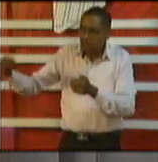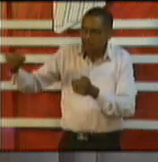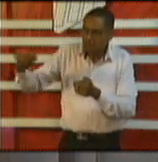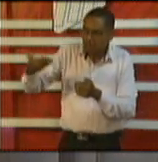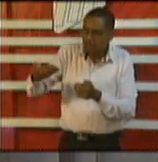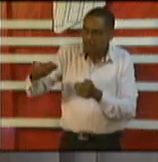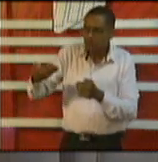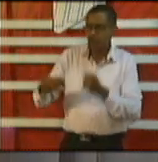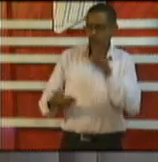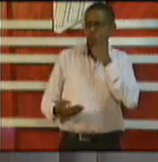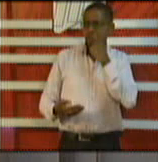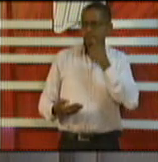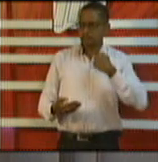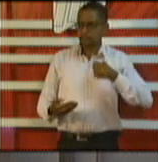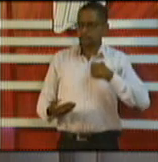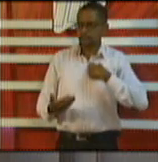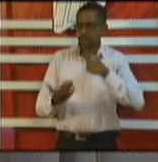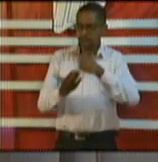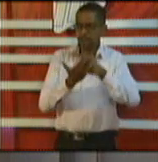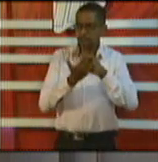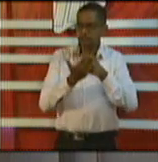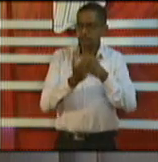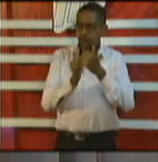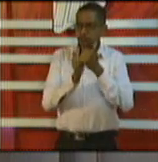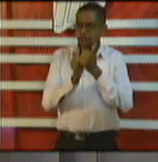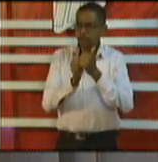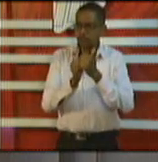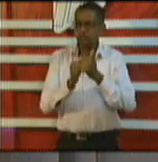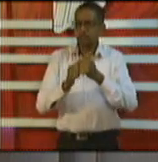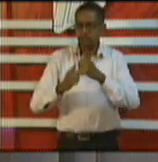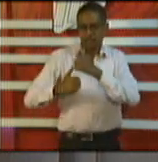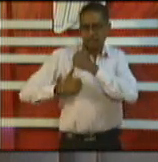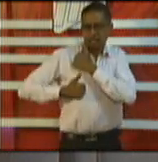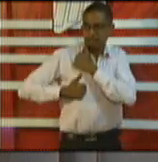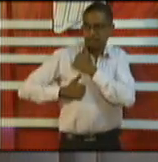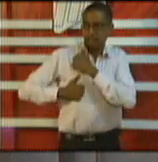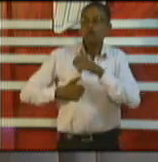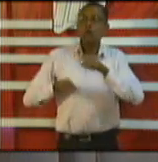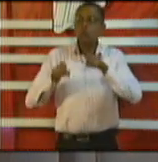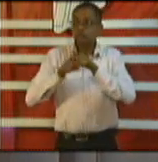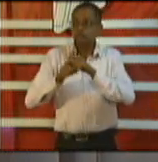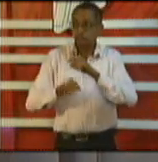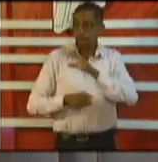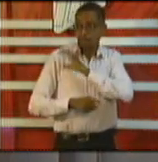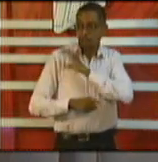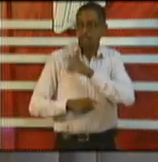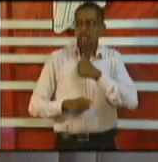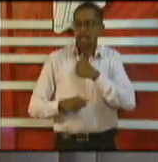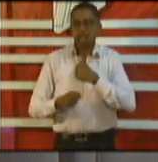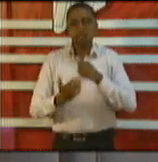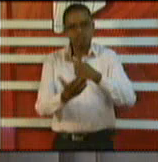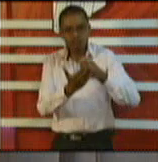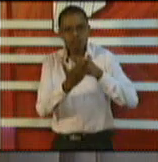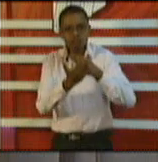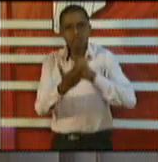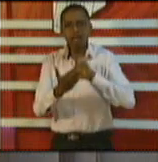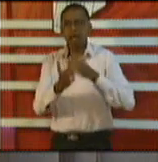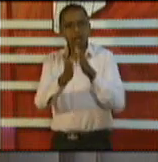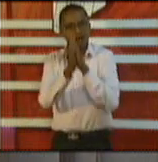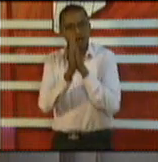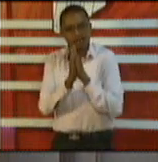Trinidad and Tobago Defence Force and the Trinidad and Tobago Police Service I have asked them to implement the following additional measures